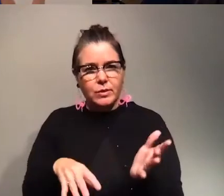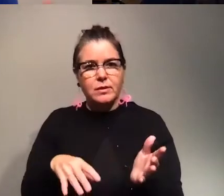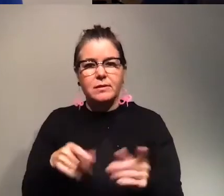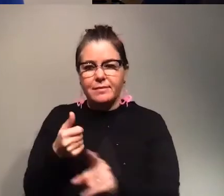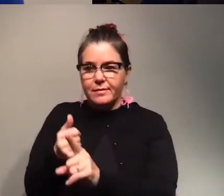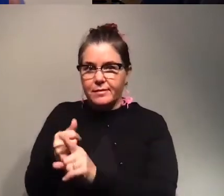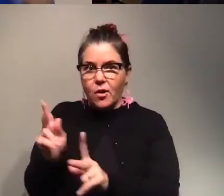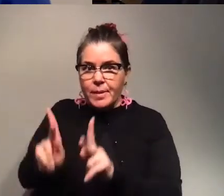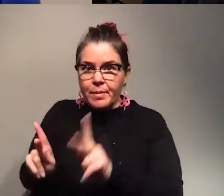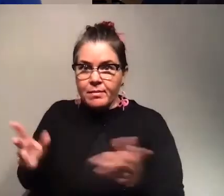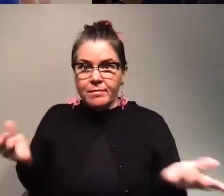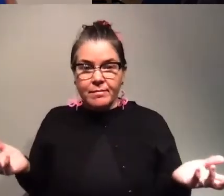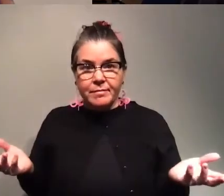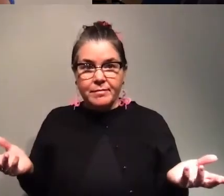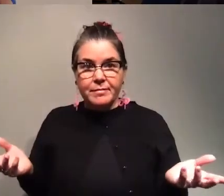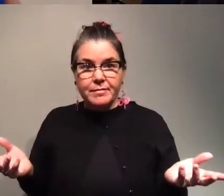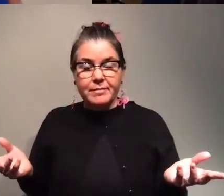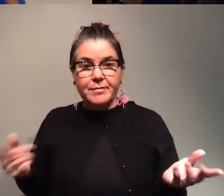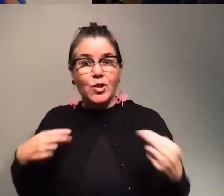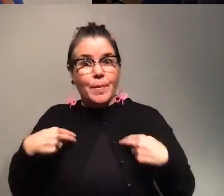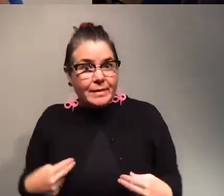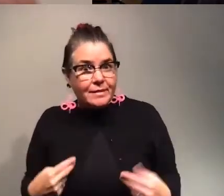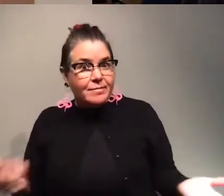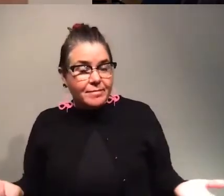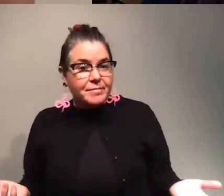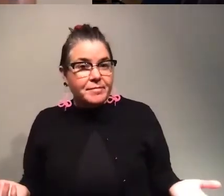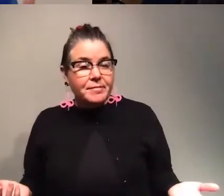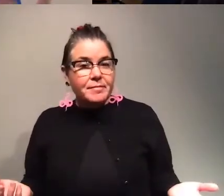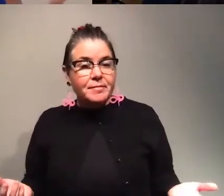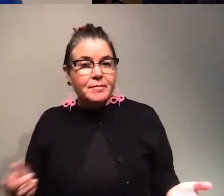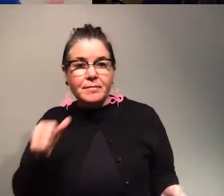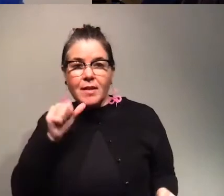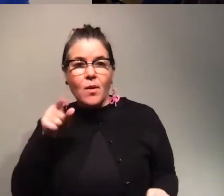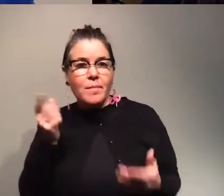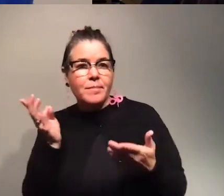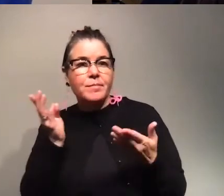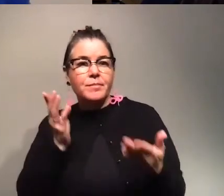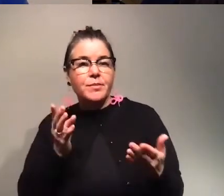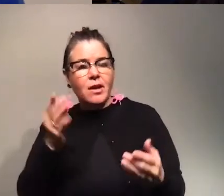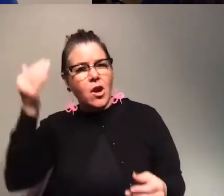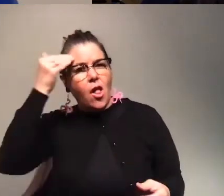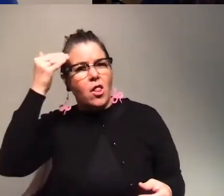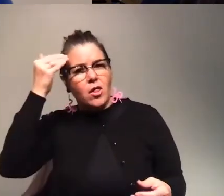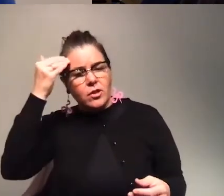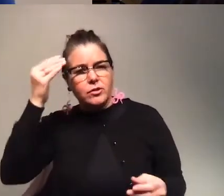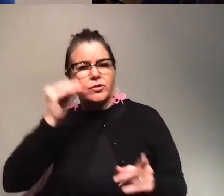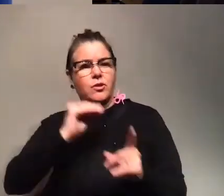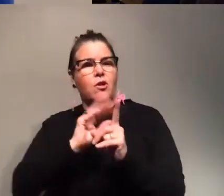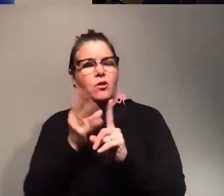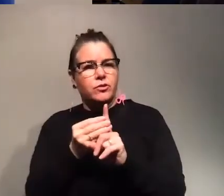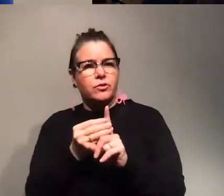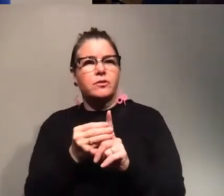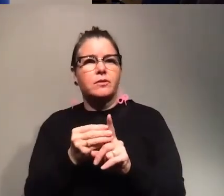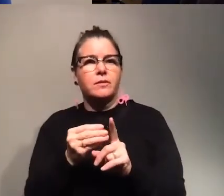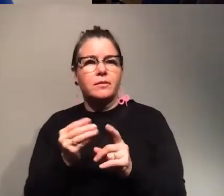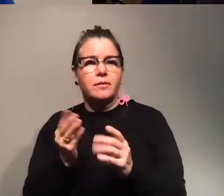like we are humans and then we not only bring like the knowledge and our culture but we also need